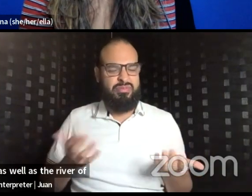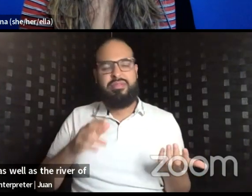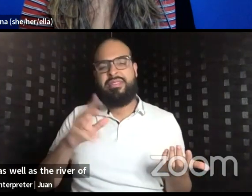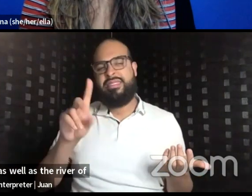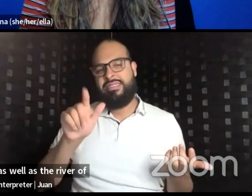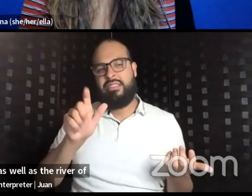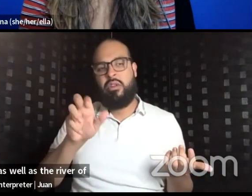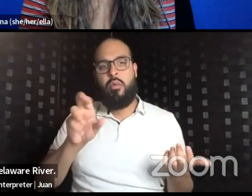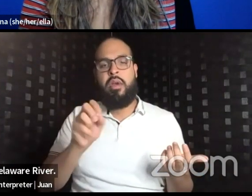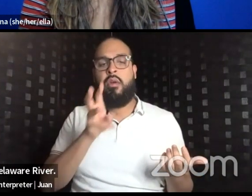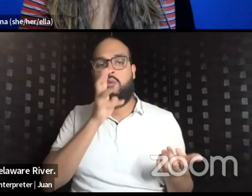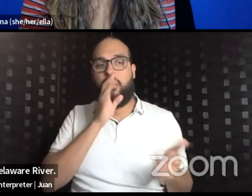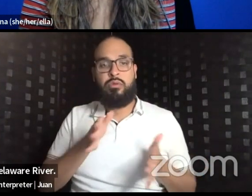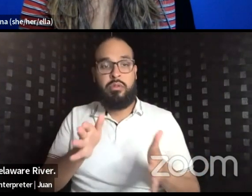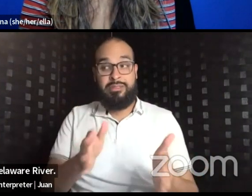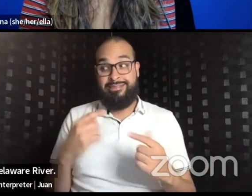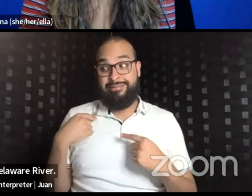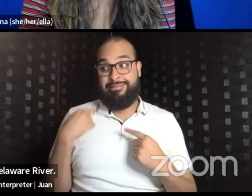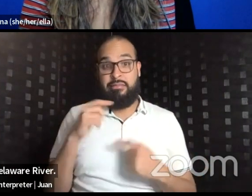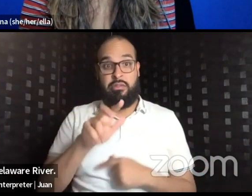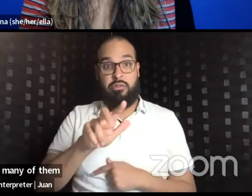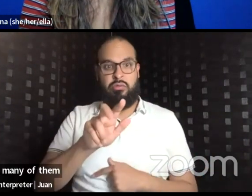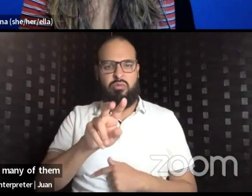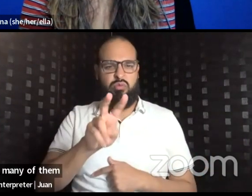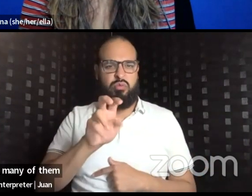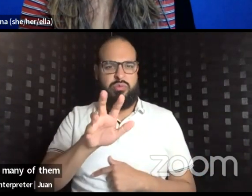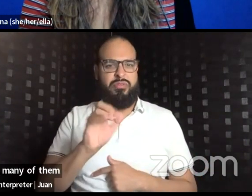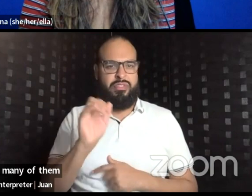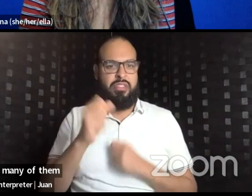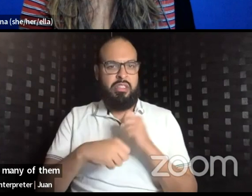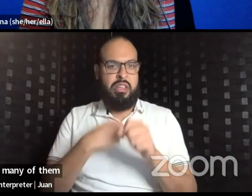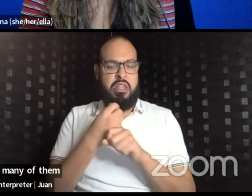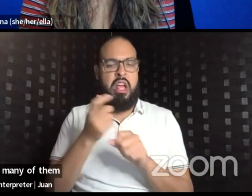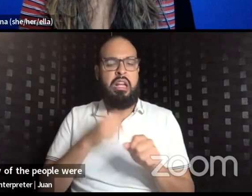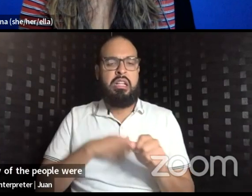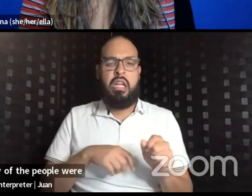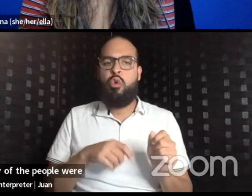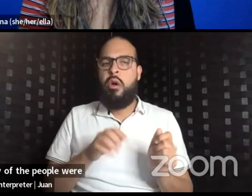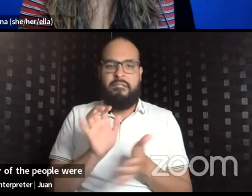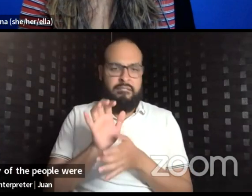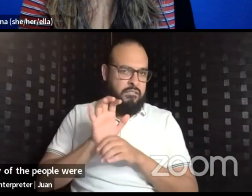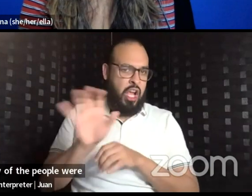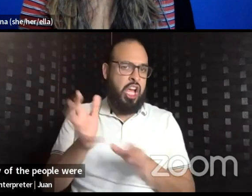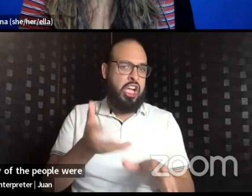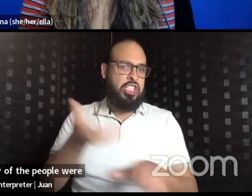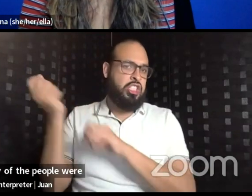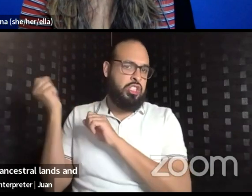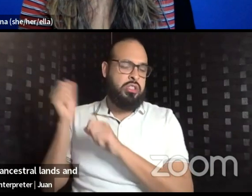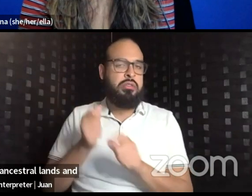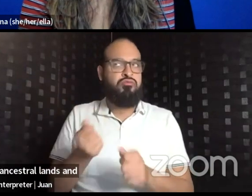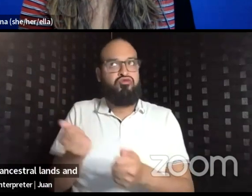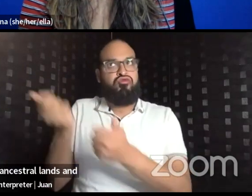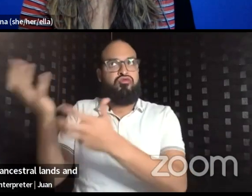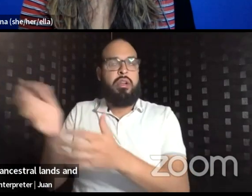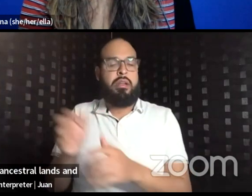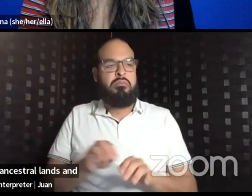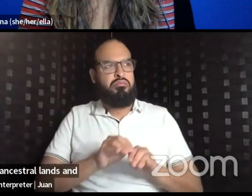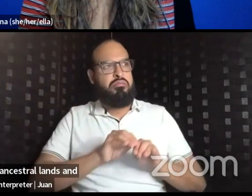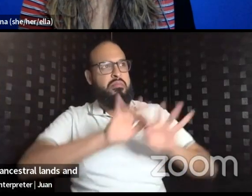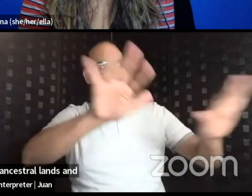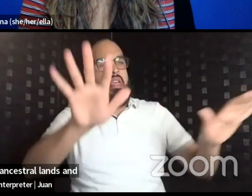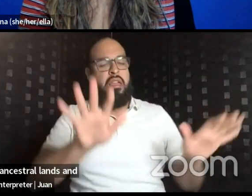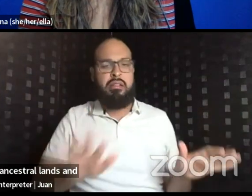250 years, many of the Lenape people were forcibly removed from their ancestral lands and dispersed throughout the country,